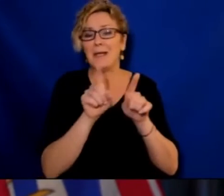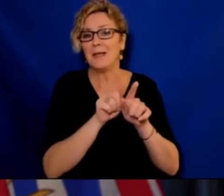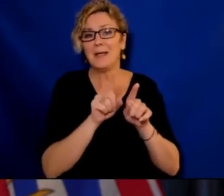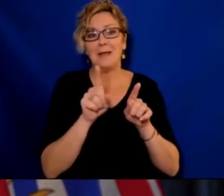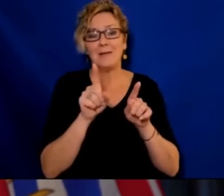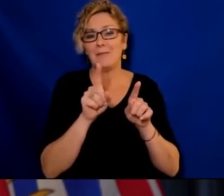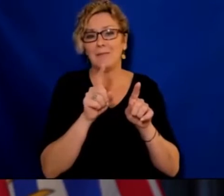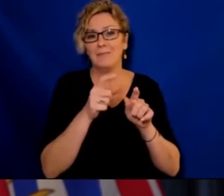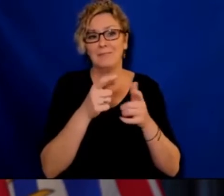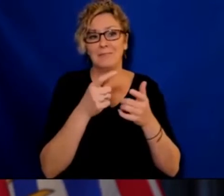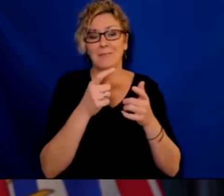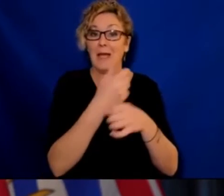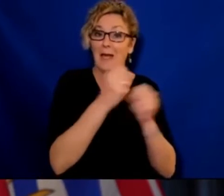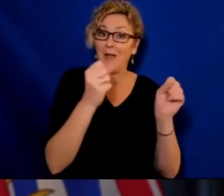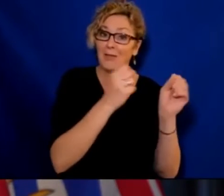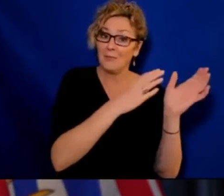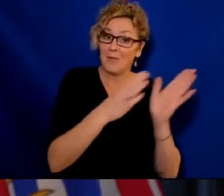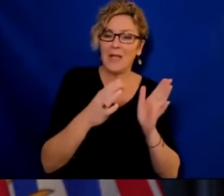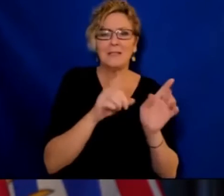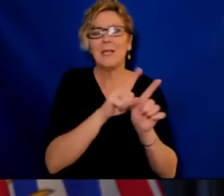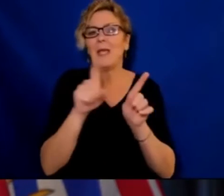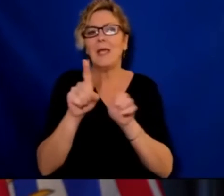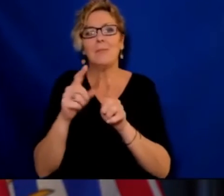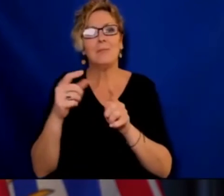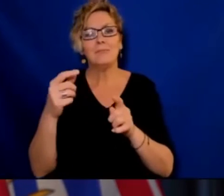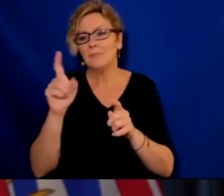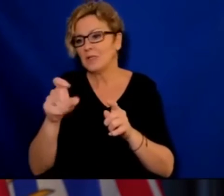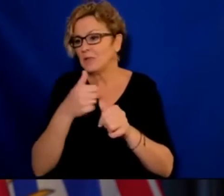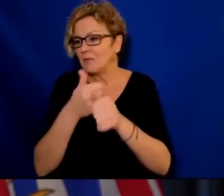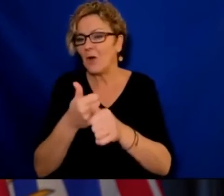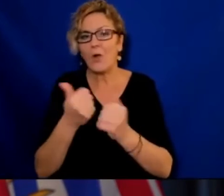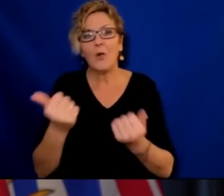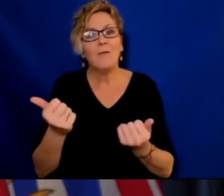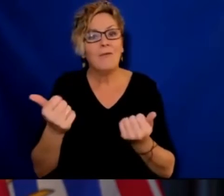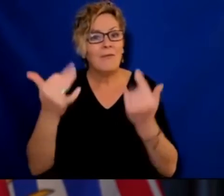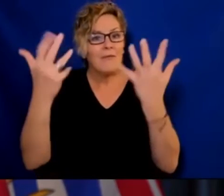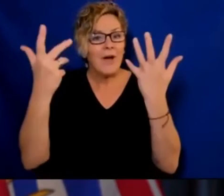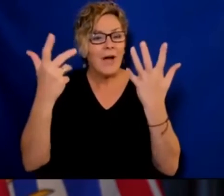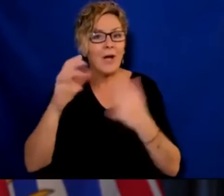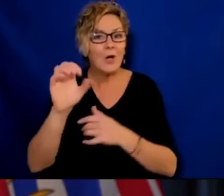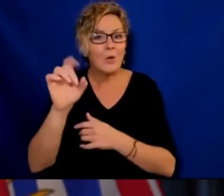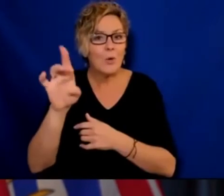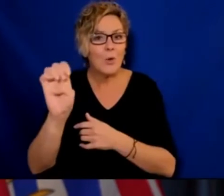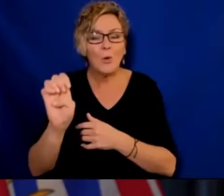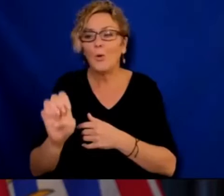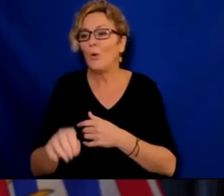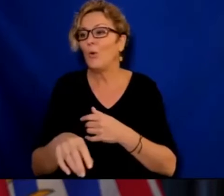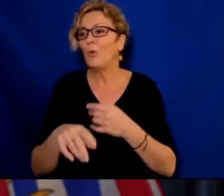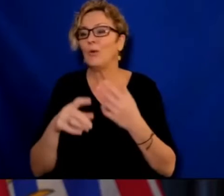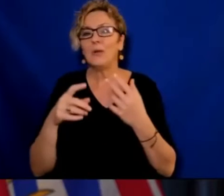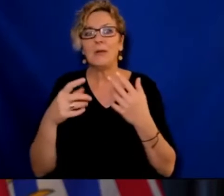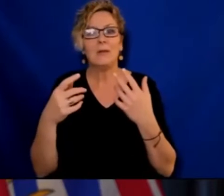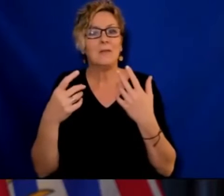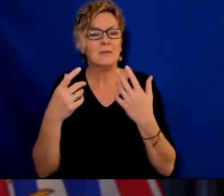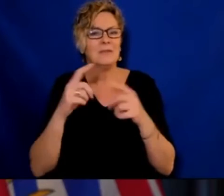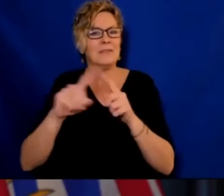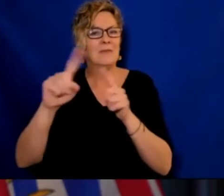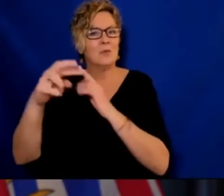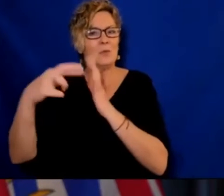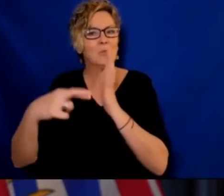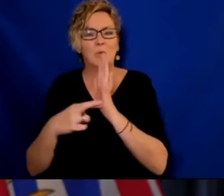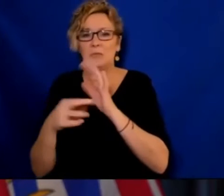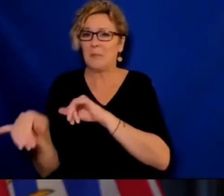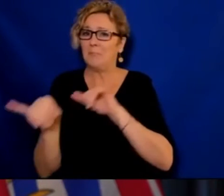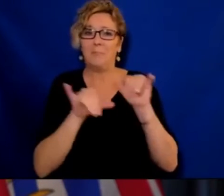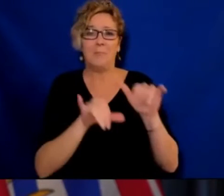as making sure there's barriers where needed, having fewer people in spaces, health screening, masks are the